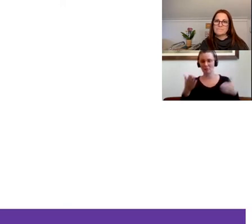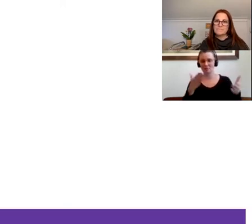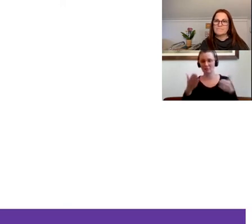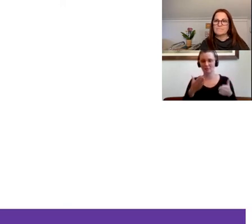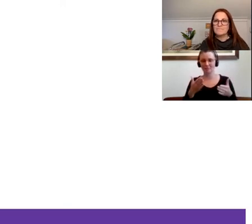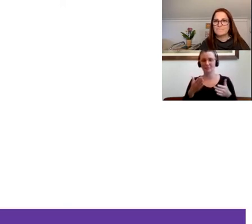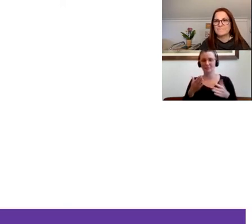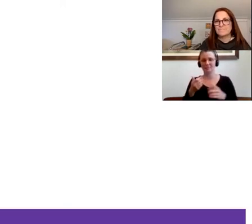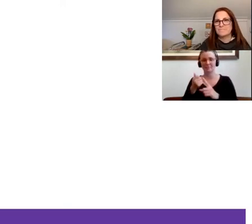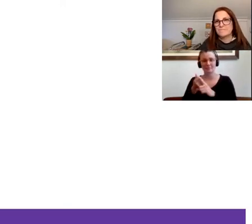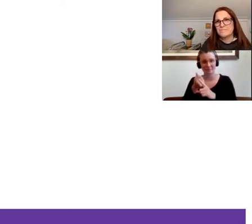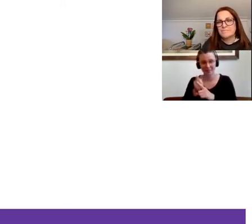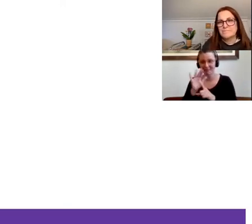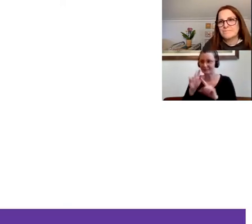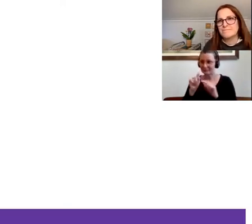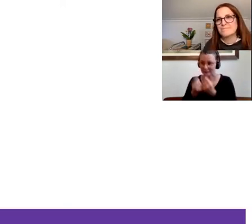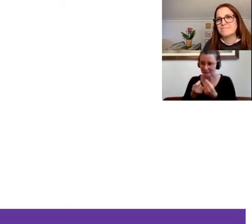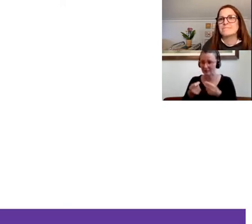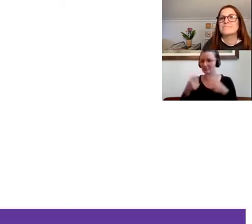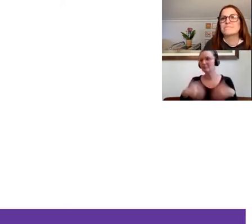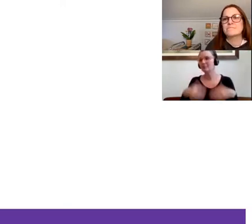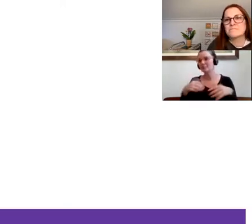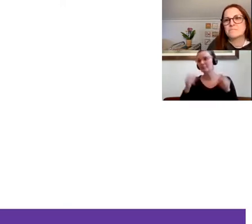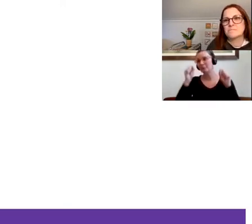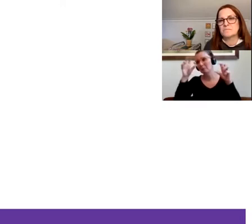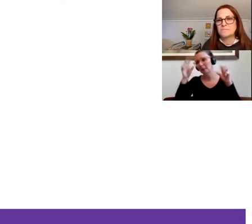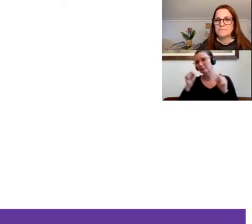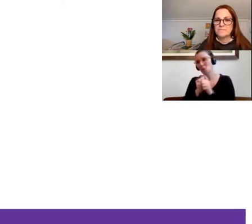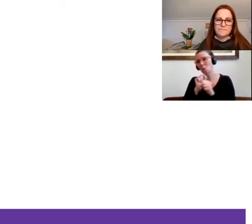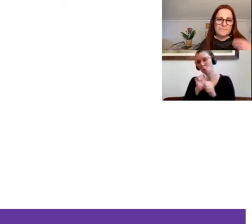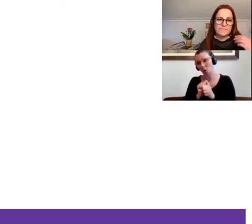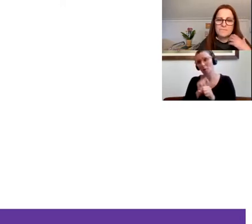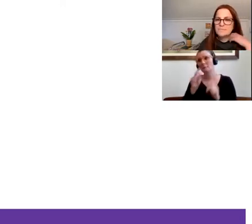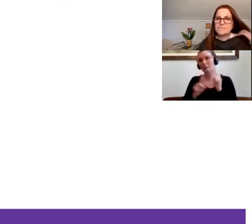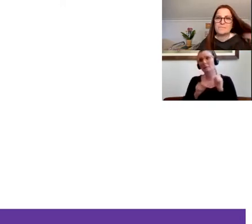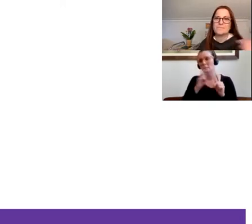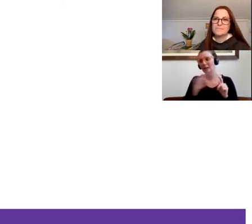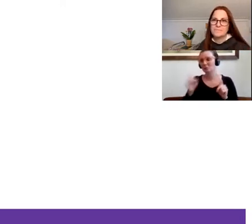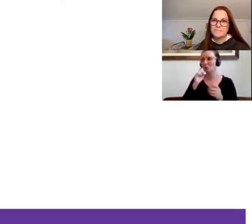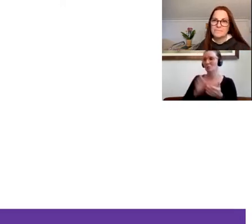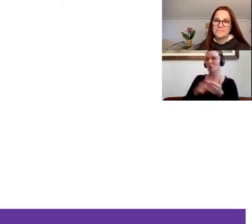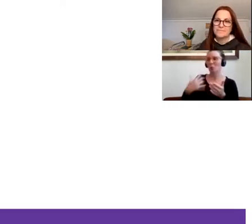his team have done an incredible job and their work is being recognized across the Commonwealth and Region. Doug Kress.